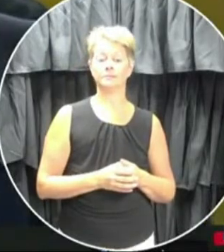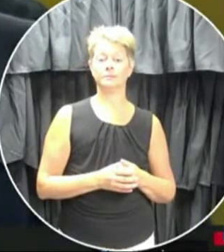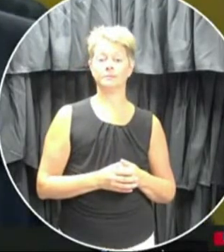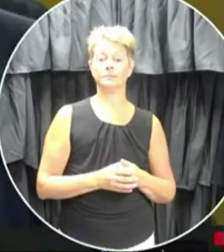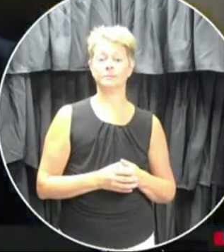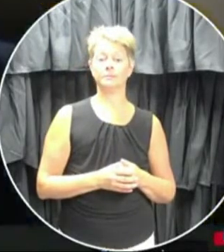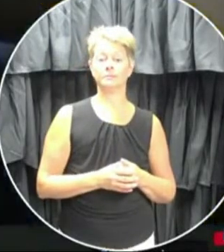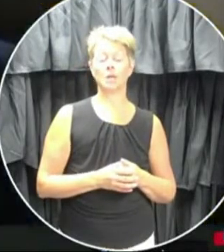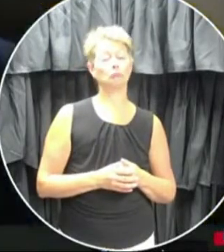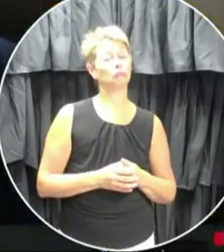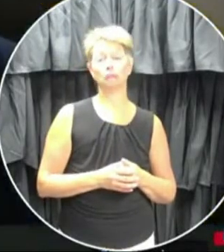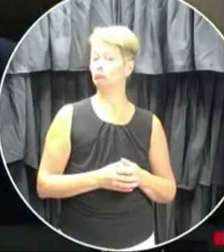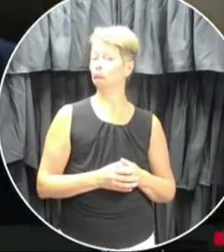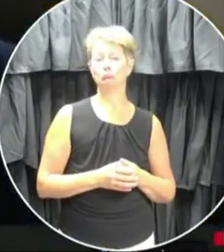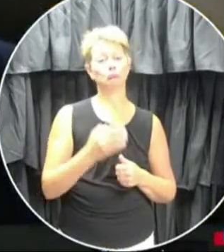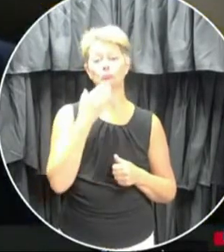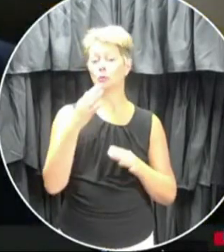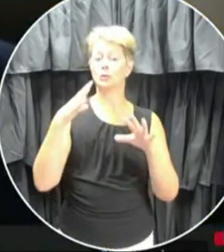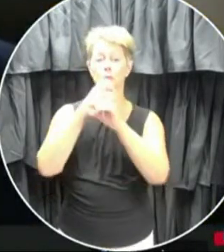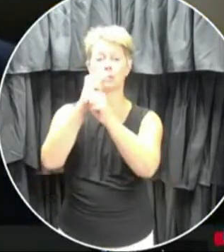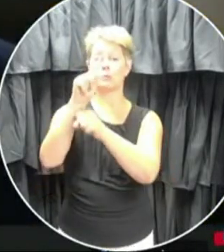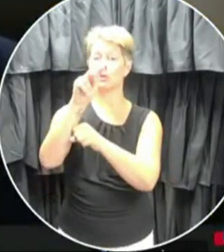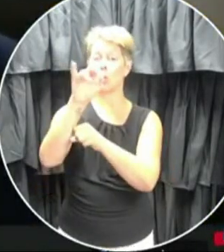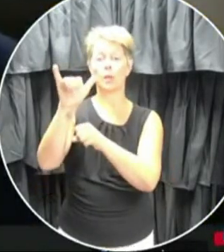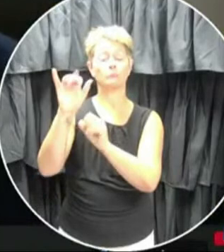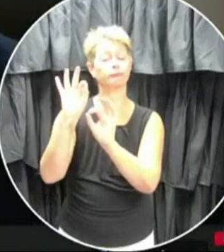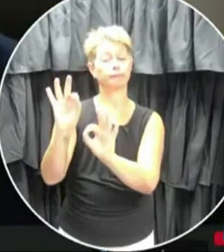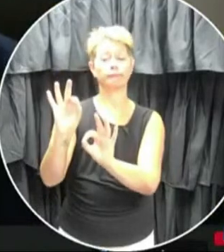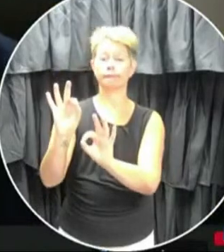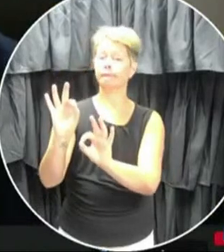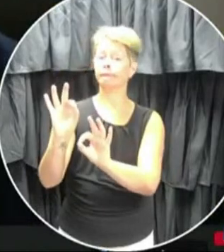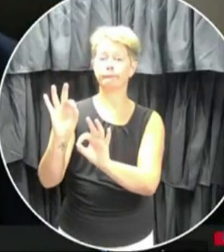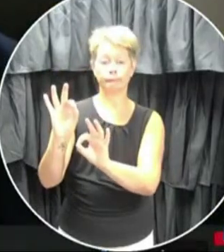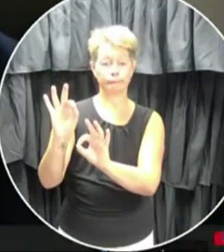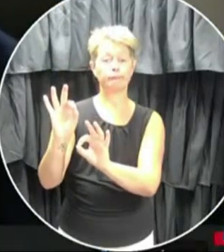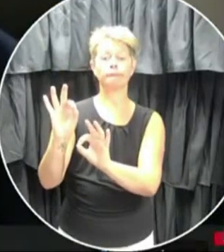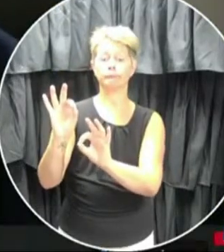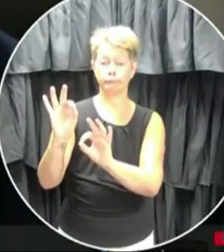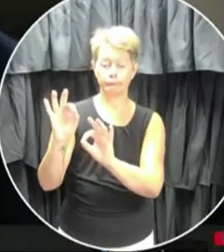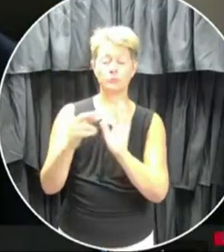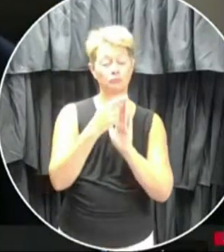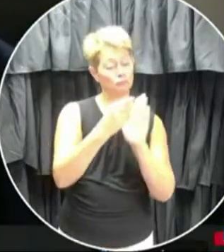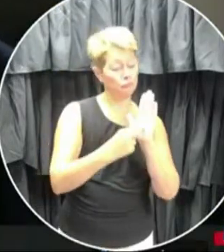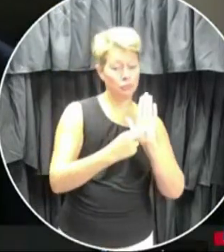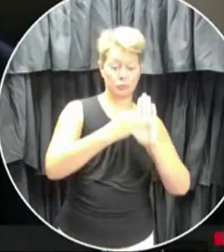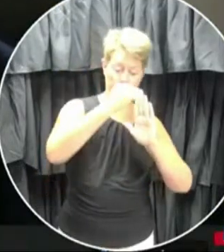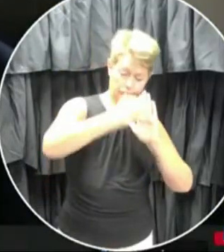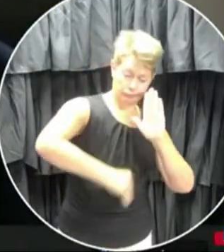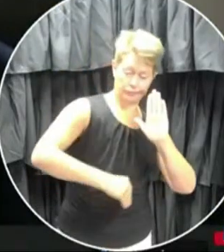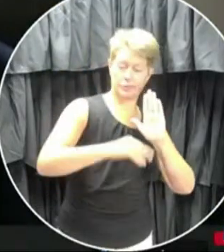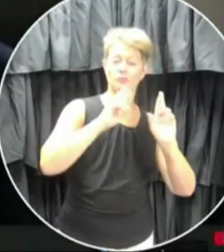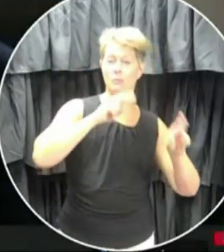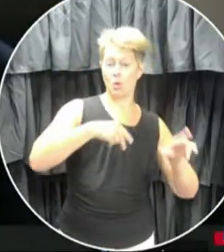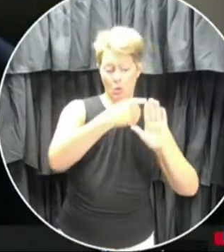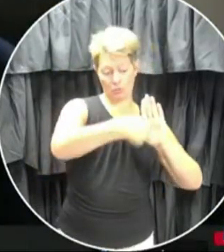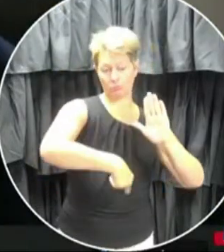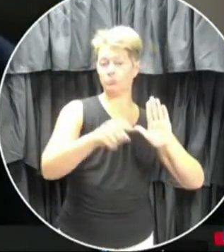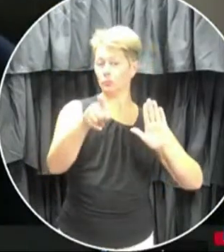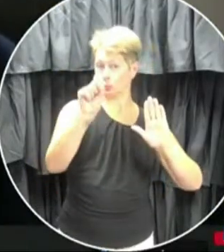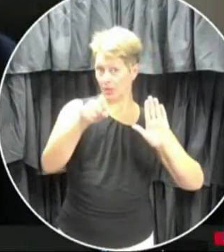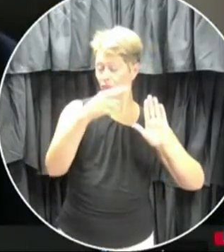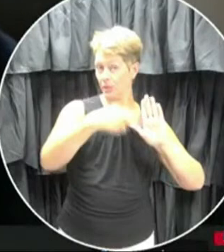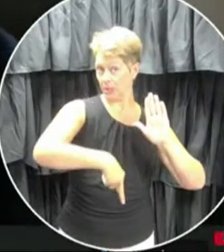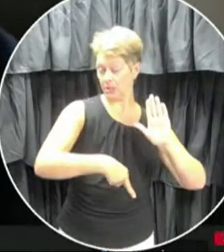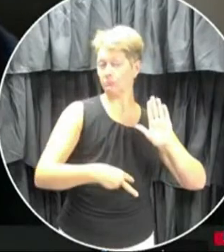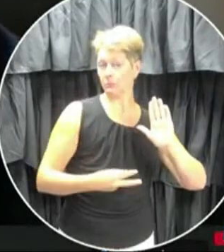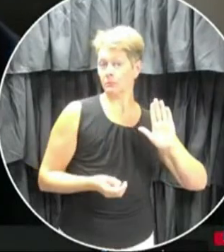Um, no, that's a great summary, Tony. And as you said, the protocols are documented in, in the report to read, um,